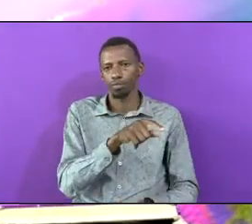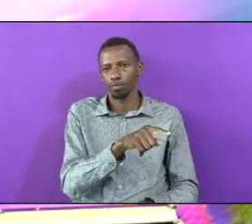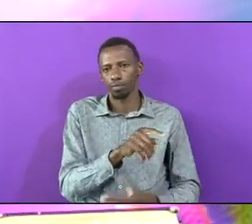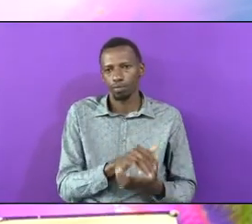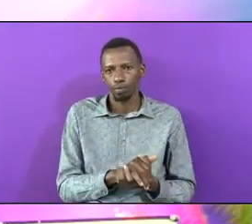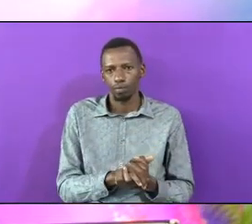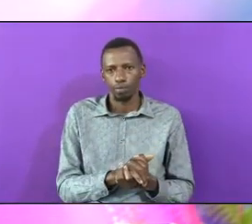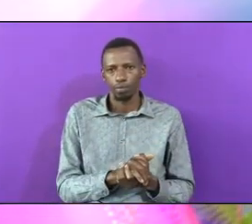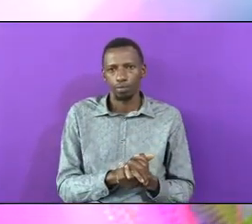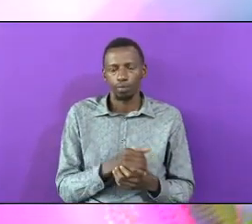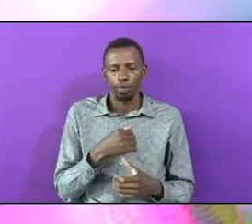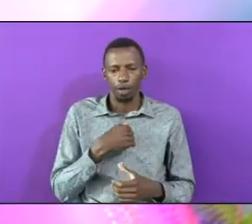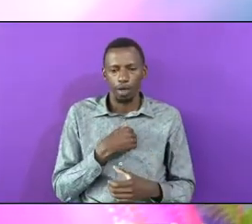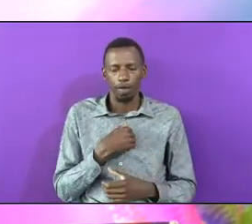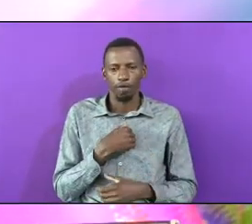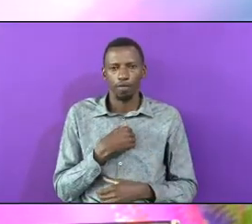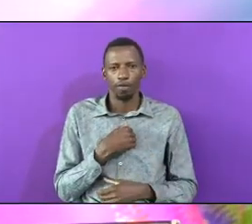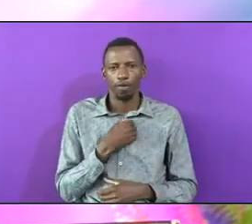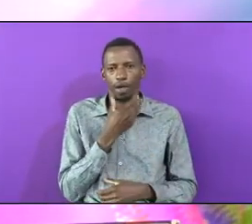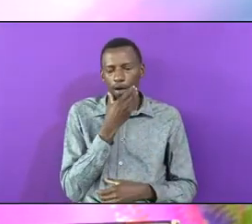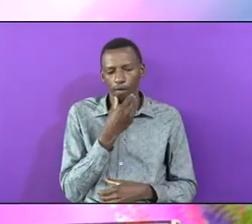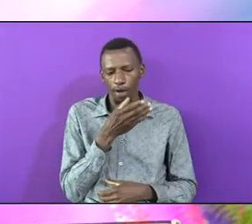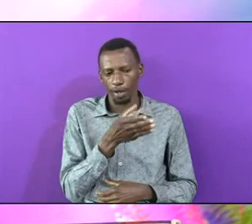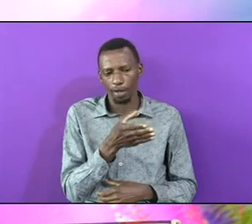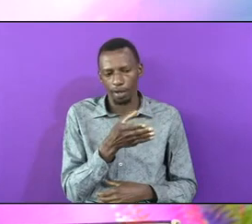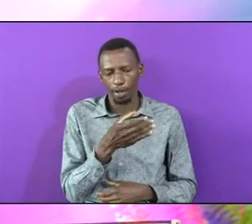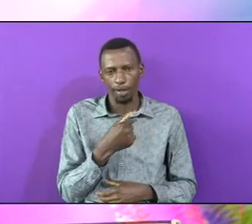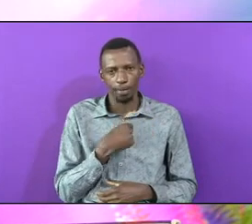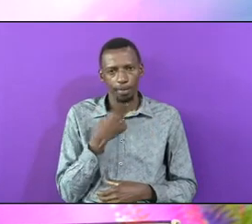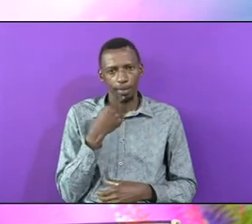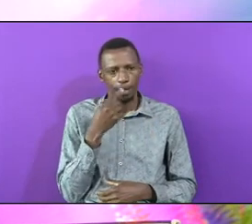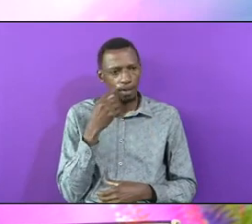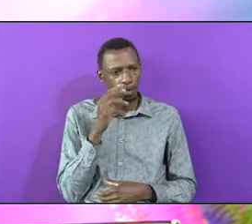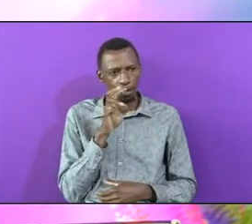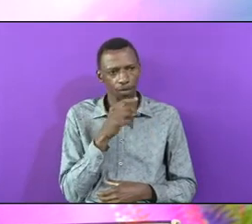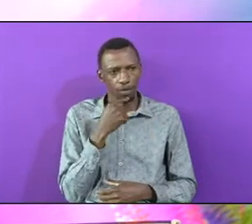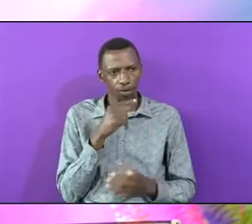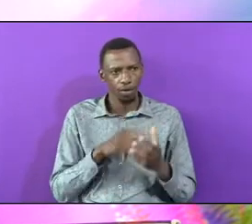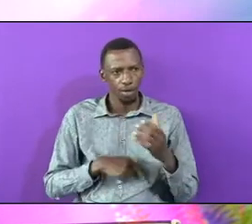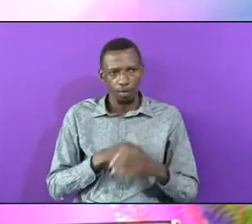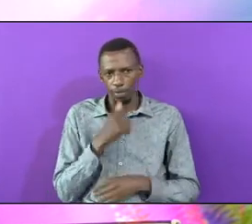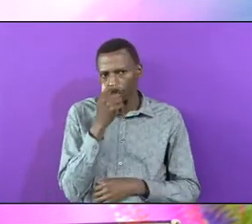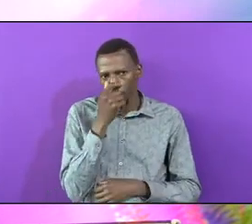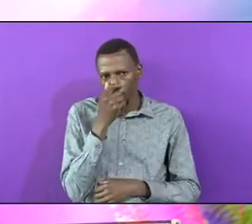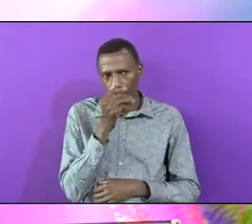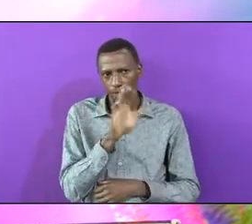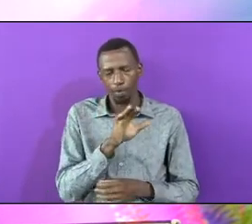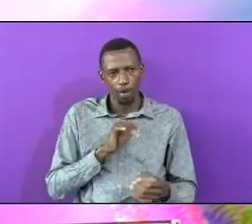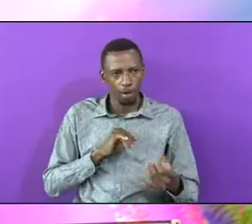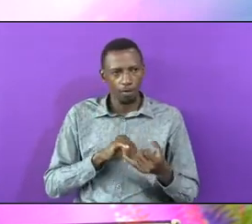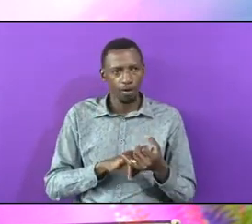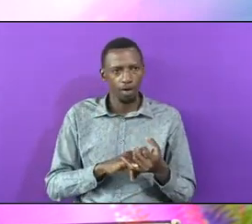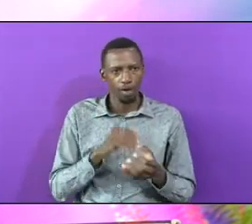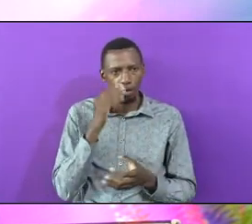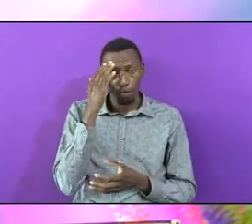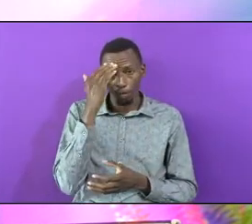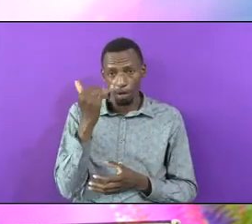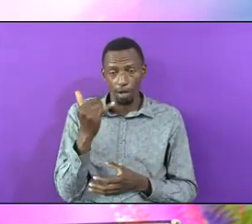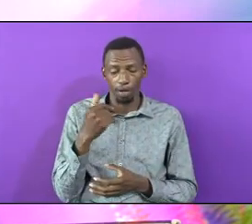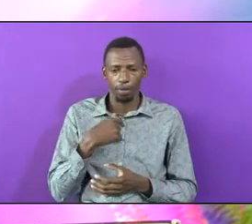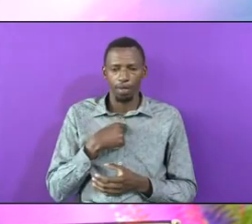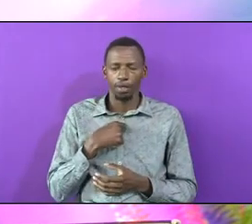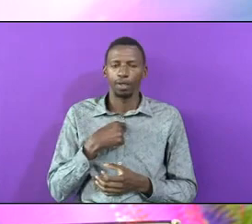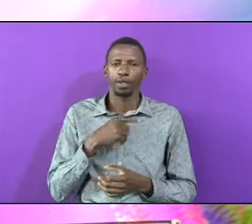There's A Father Here That You Look At And You Say I Wish I Was His Wife Cause Then I Would Have Been Guaranteed